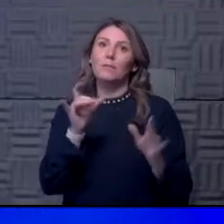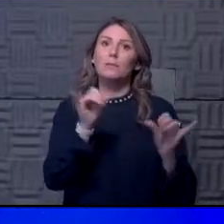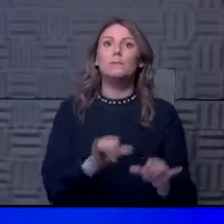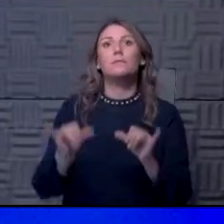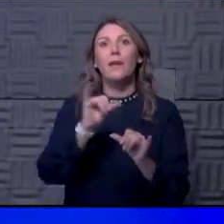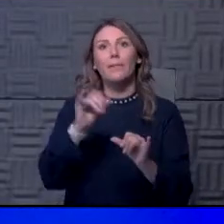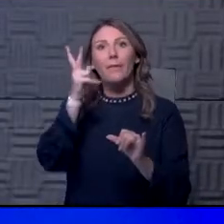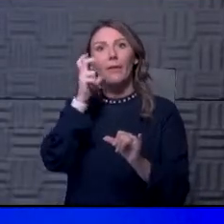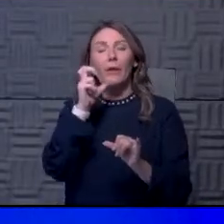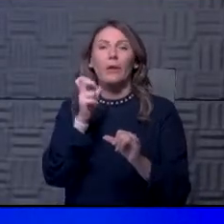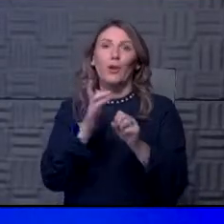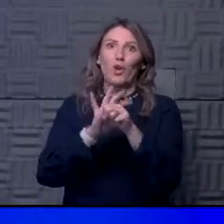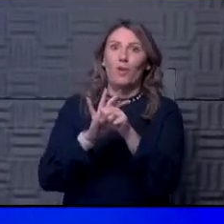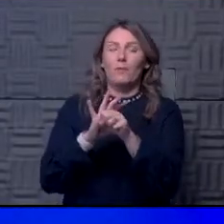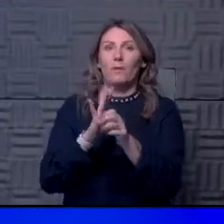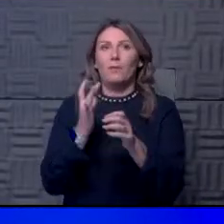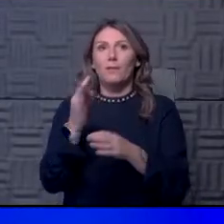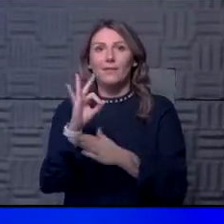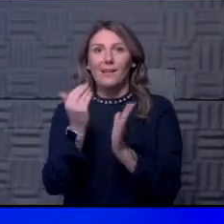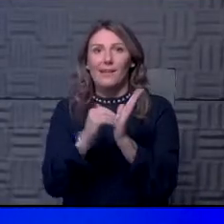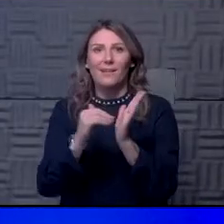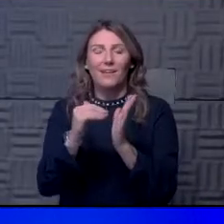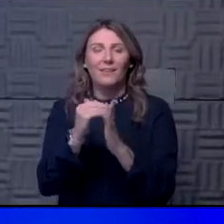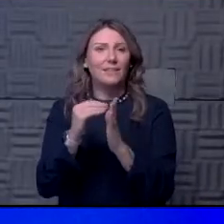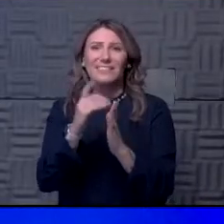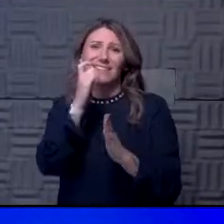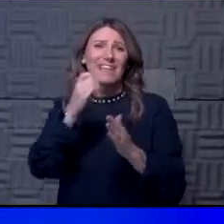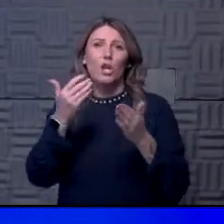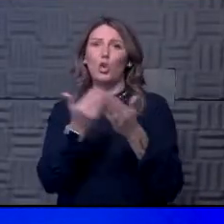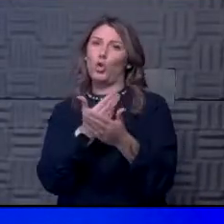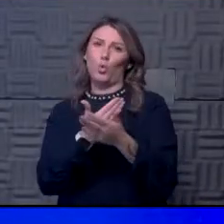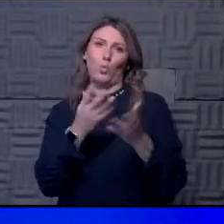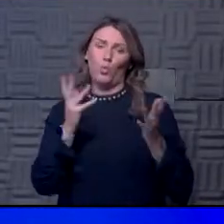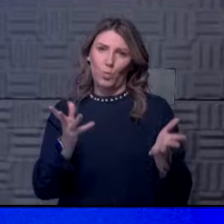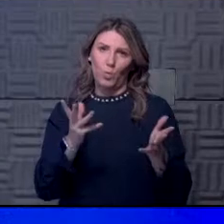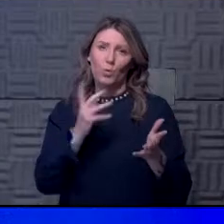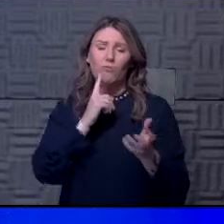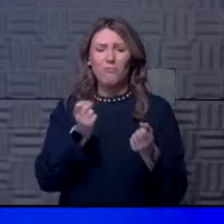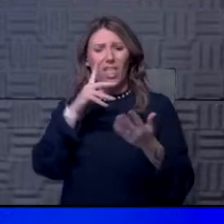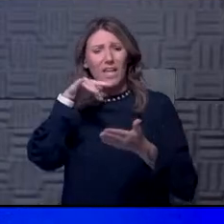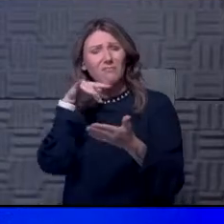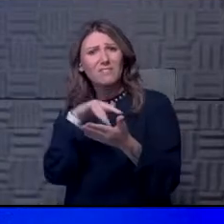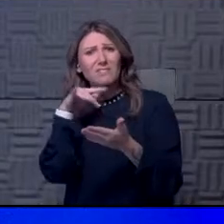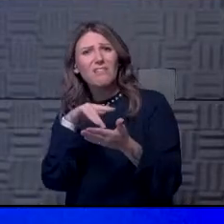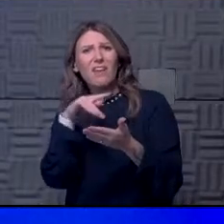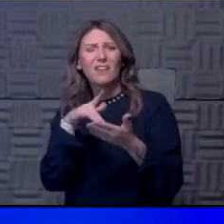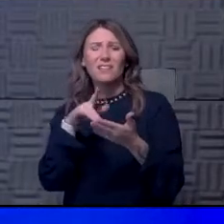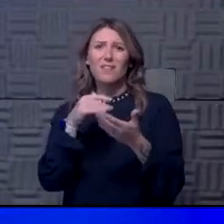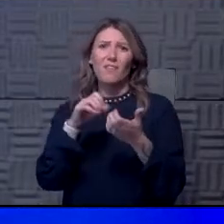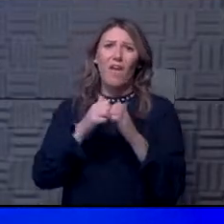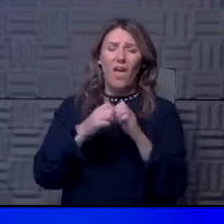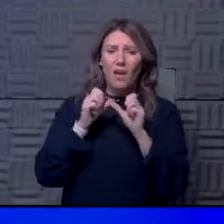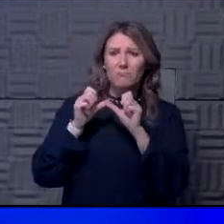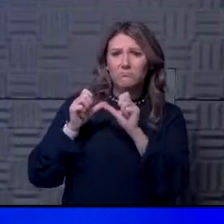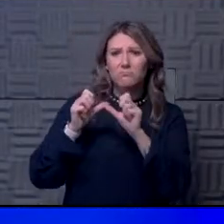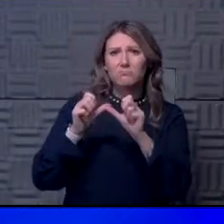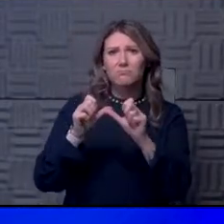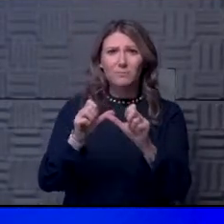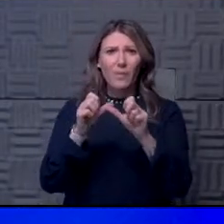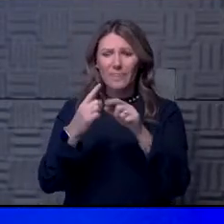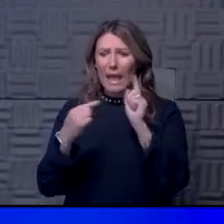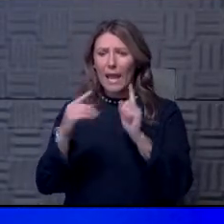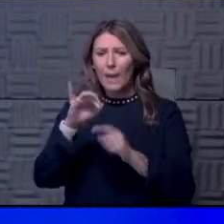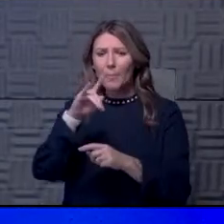is not good for anybody. This is not new. There have been a lot of studies looking at durability of antibody responses. So antibodies